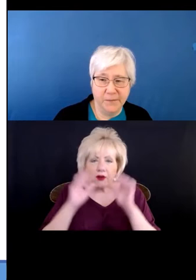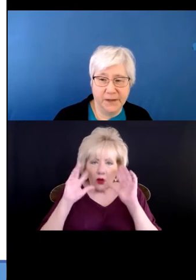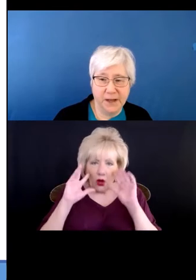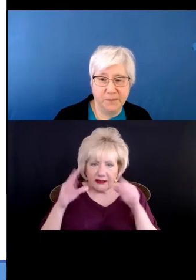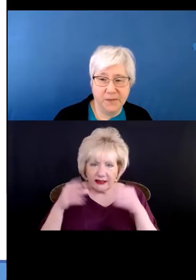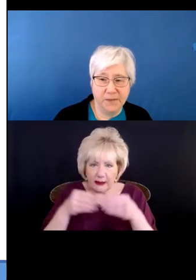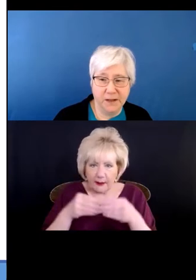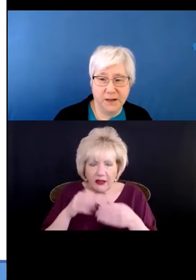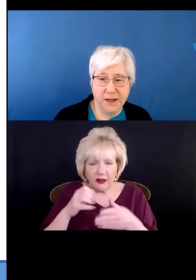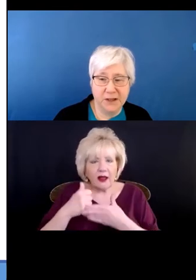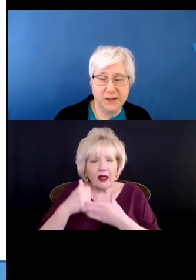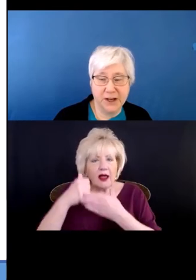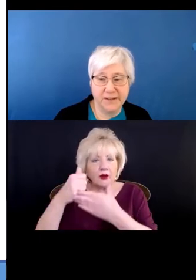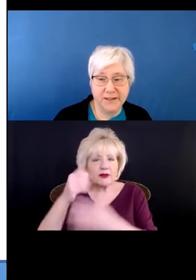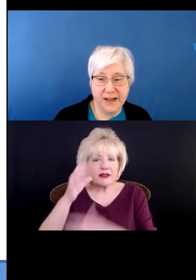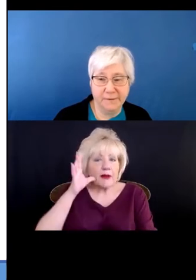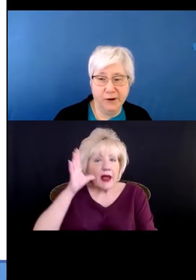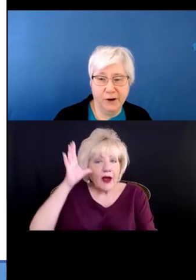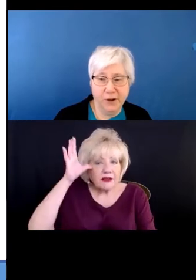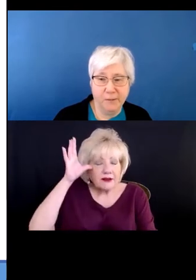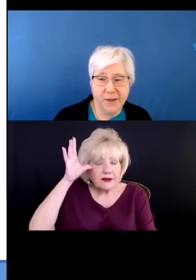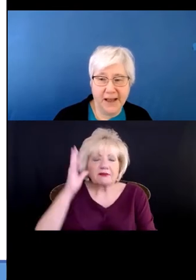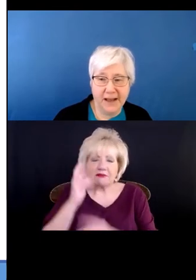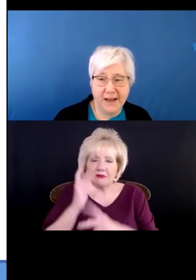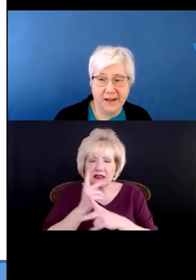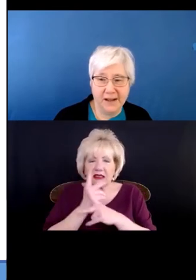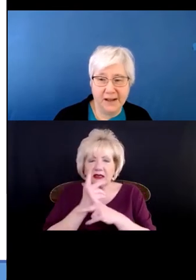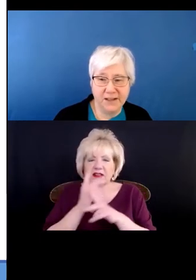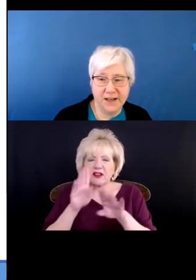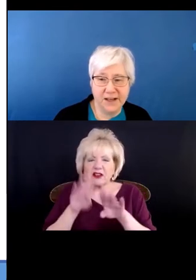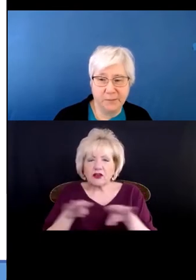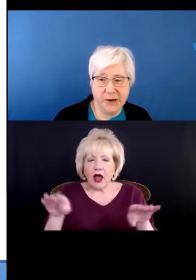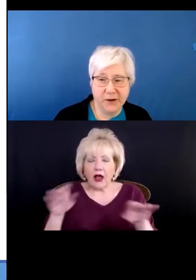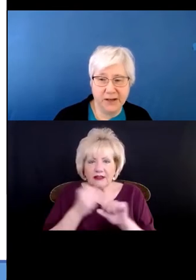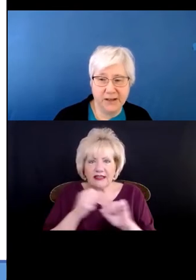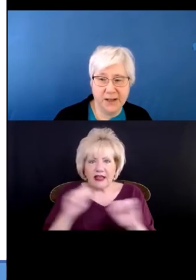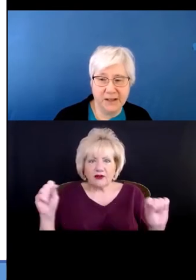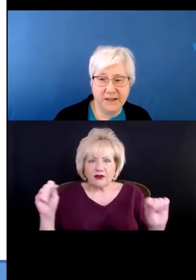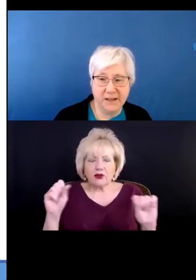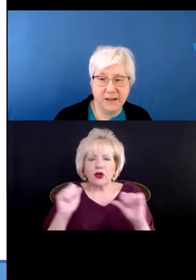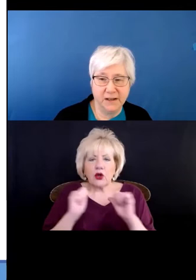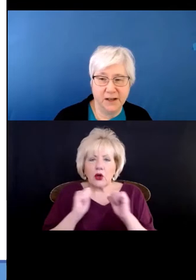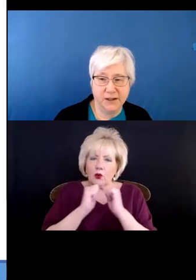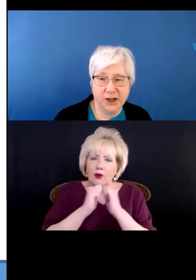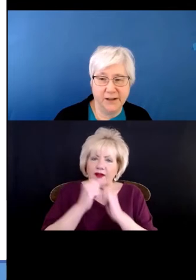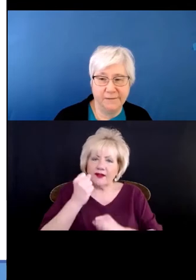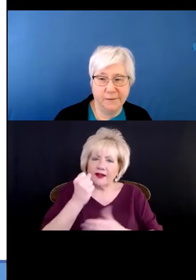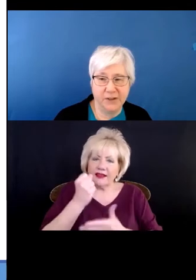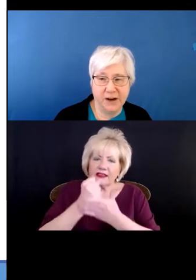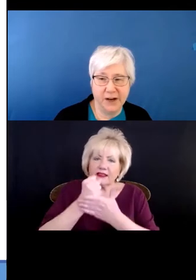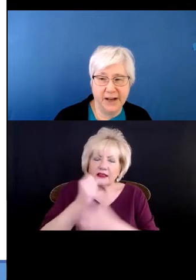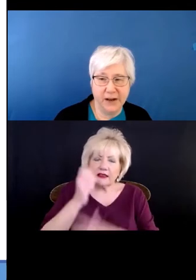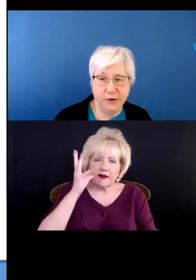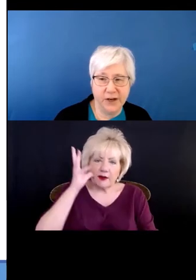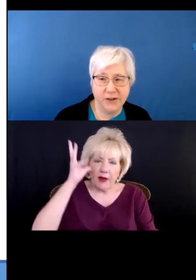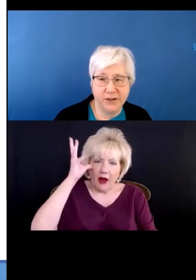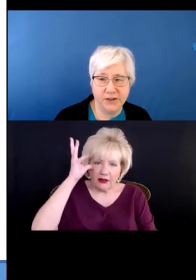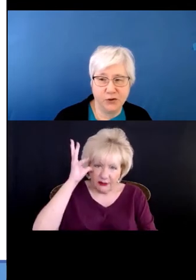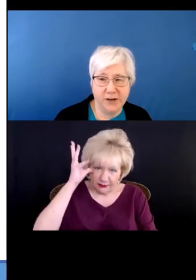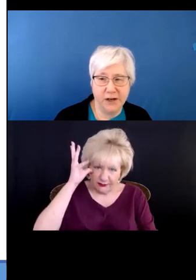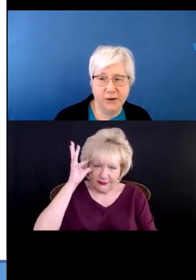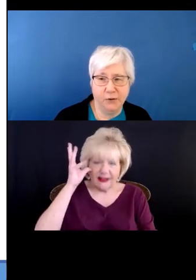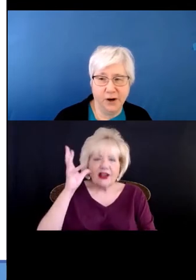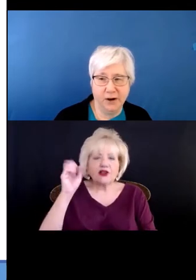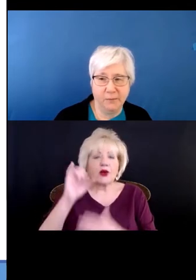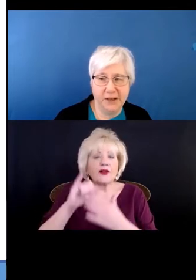keep the child safer by assisting the parent and keeping the child from darting out into